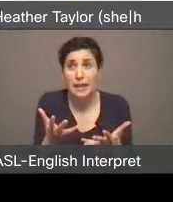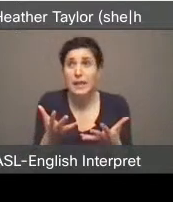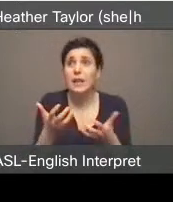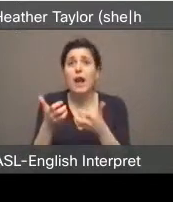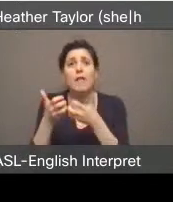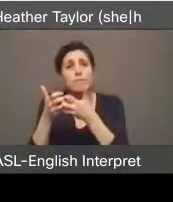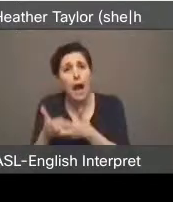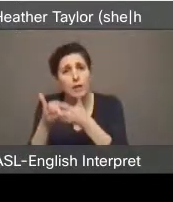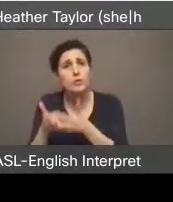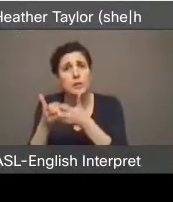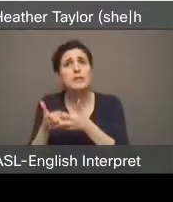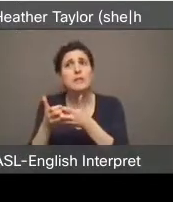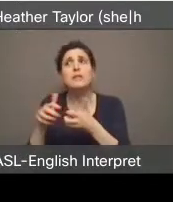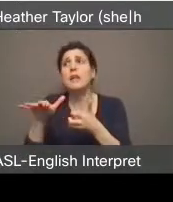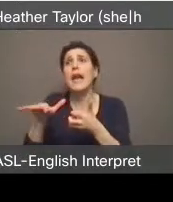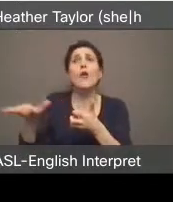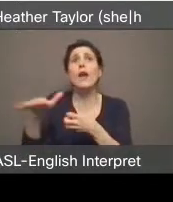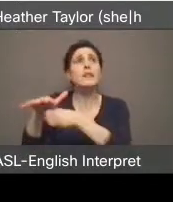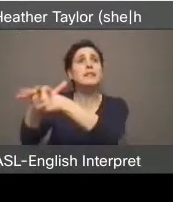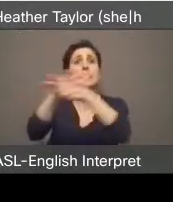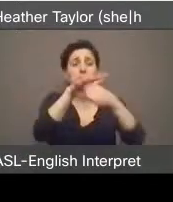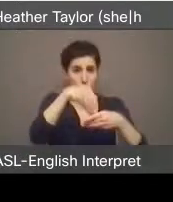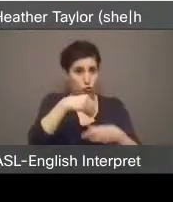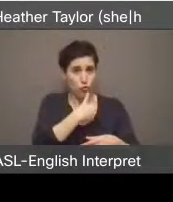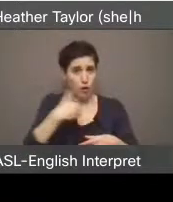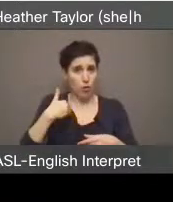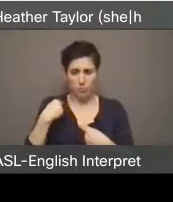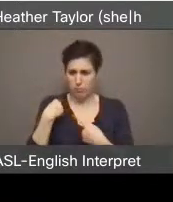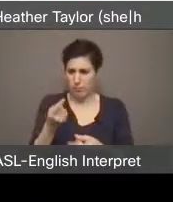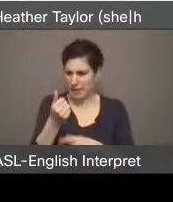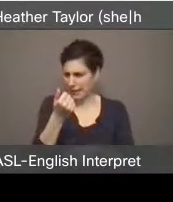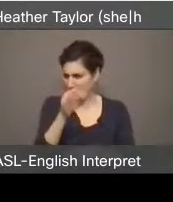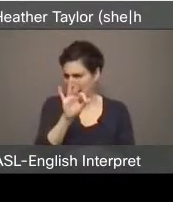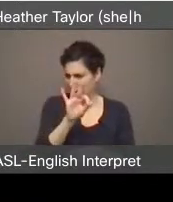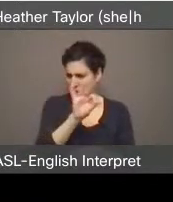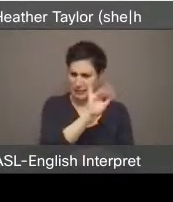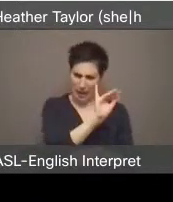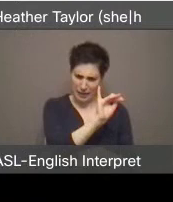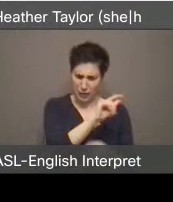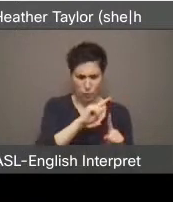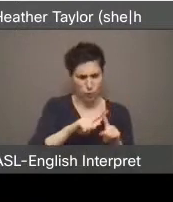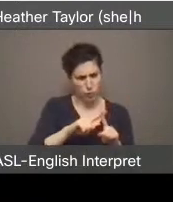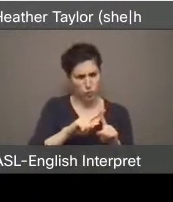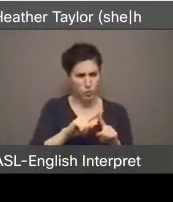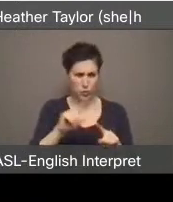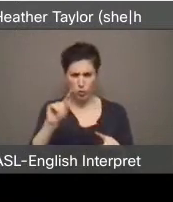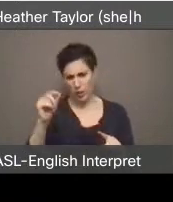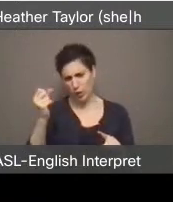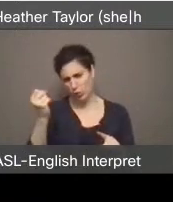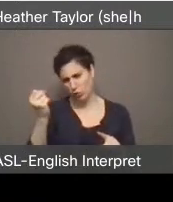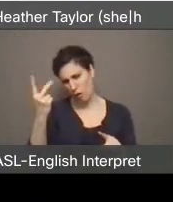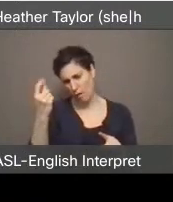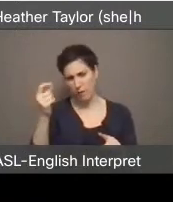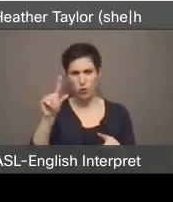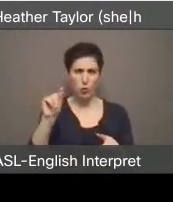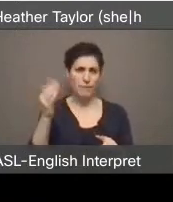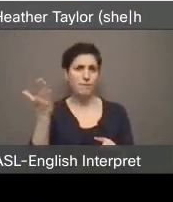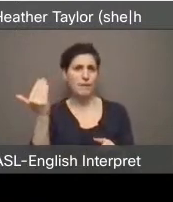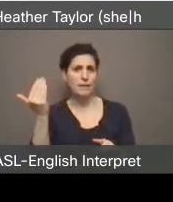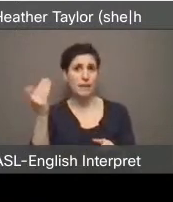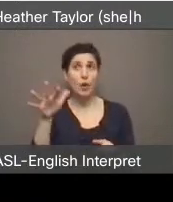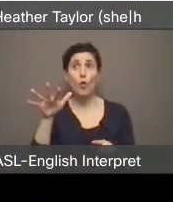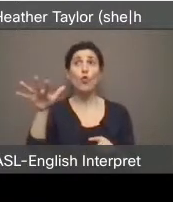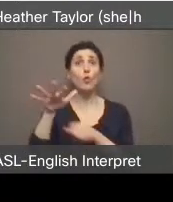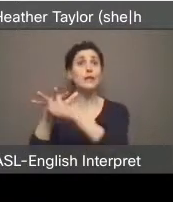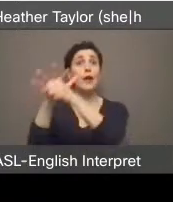did not rise, right? From 1990 to 2000 and, you know, 12 to 15, there was very little movement